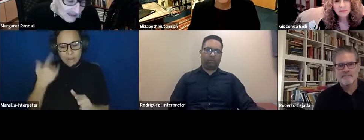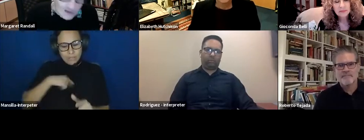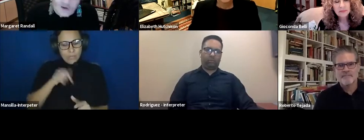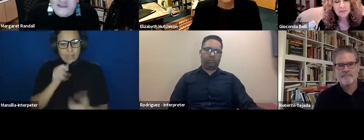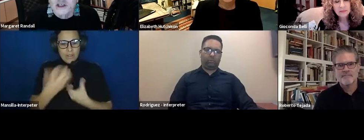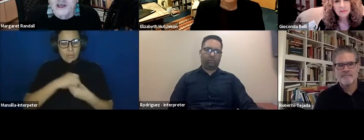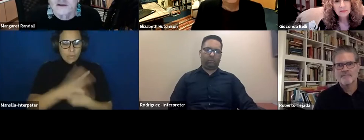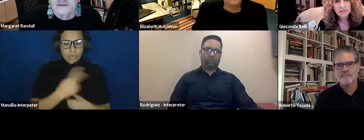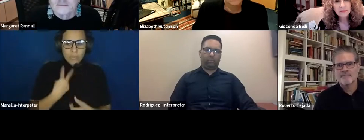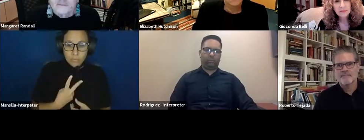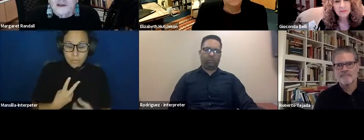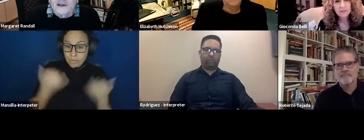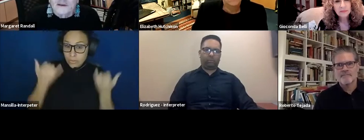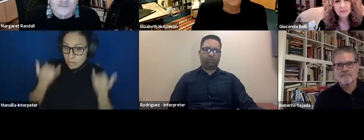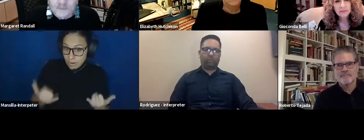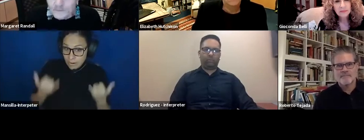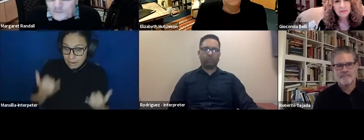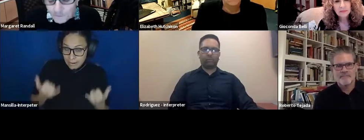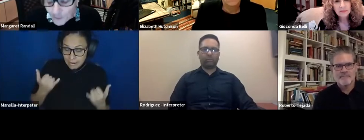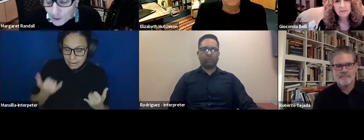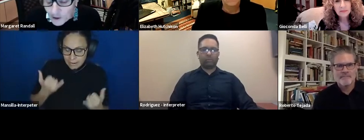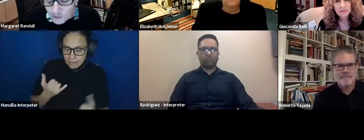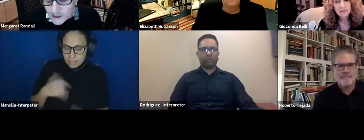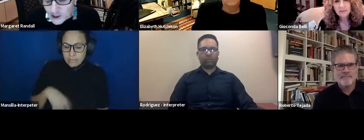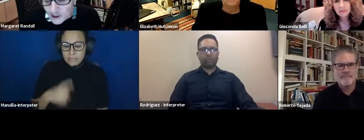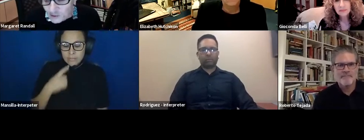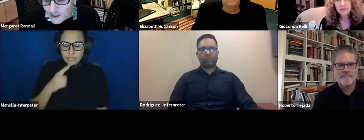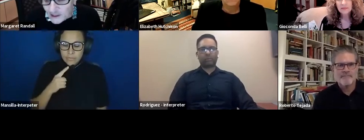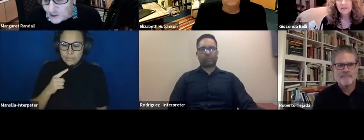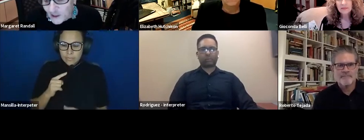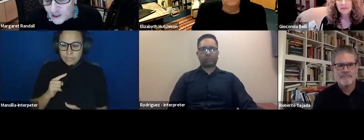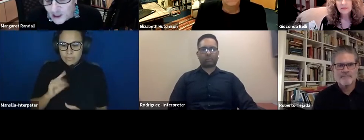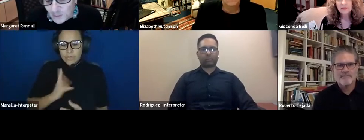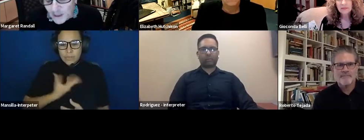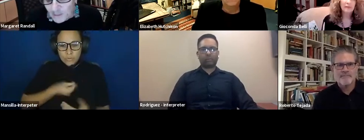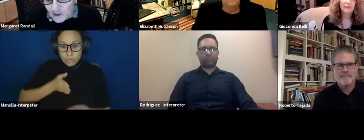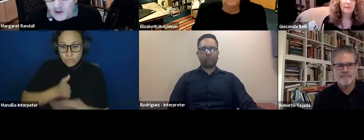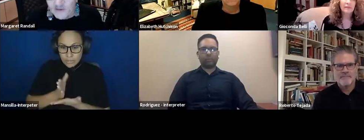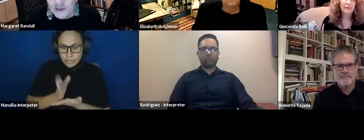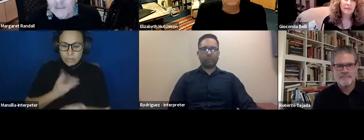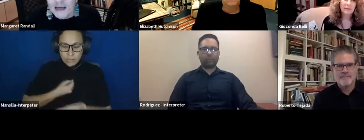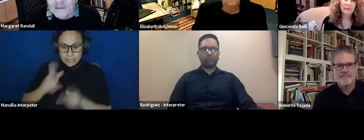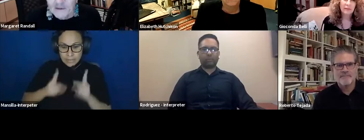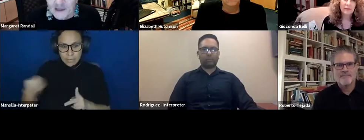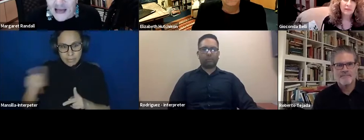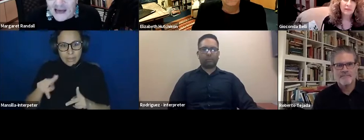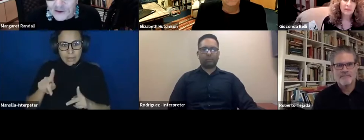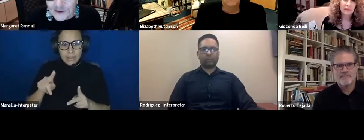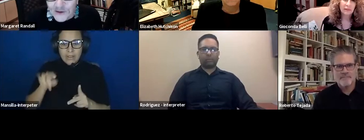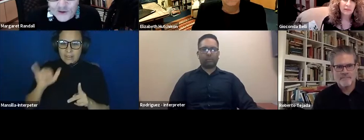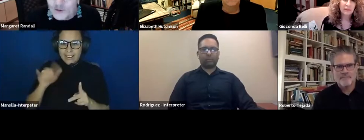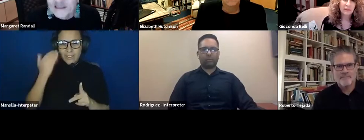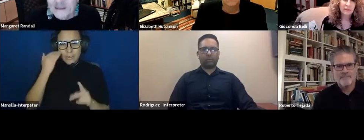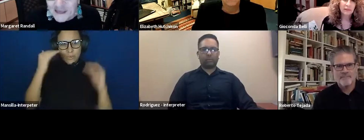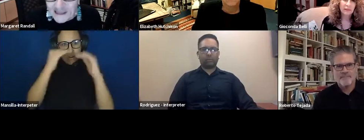I would say that transgender, transgender, right, the transgender people are sort of at the bottom of the ladder,